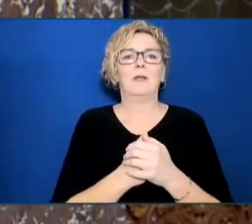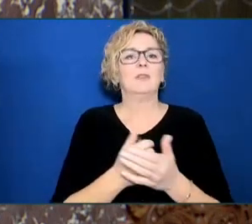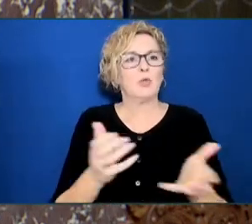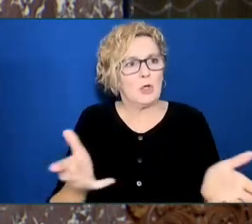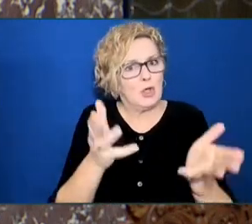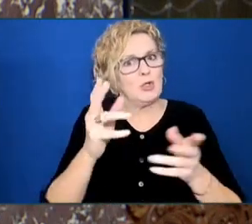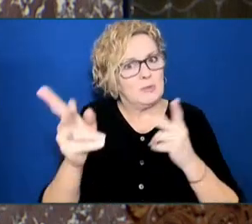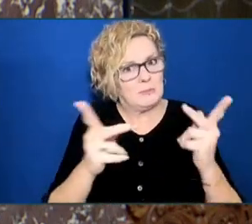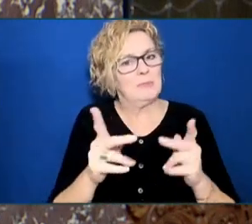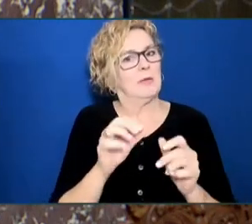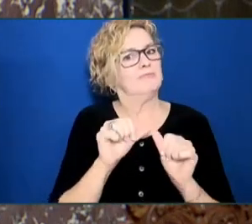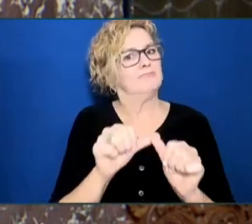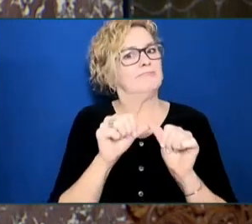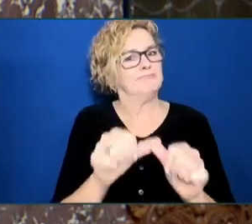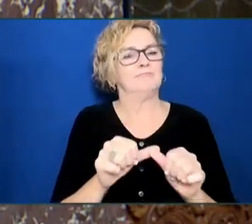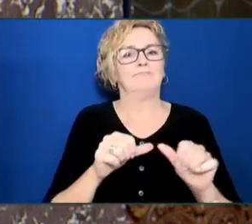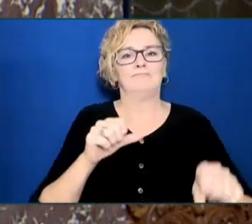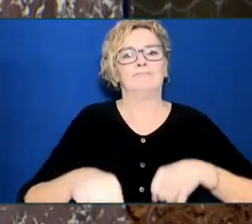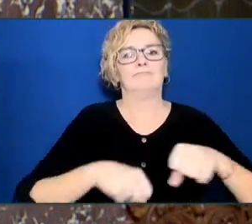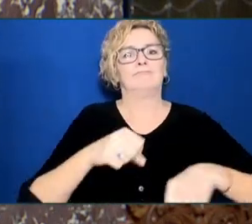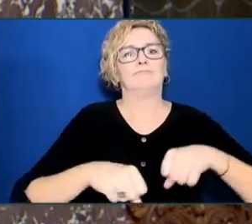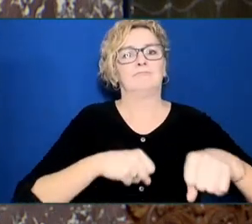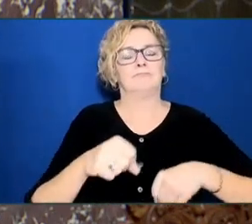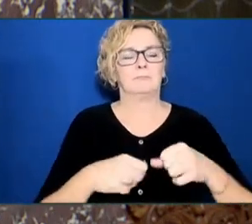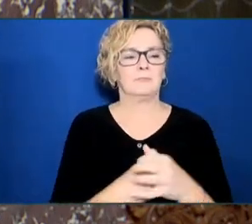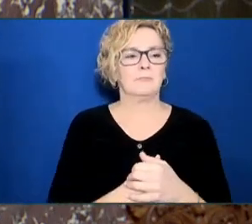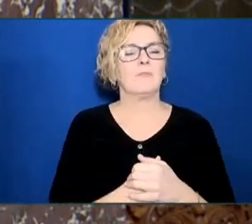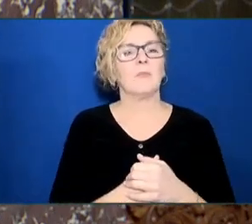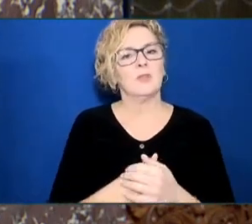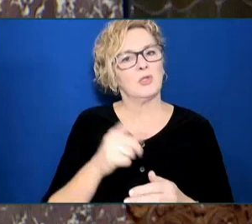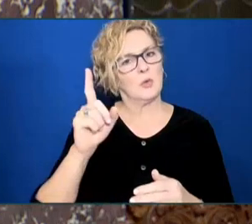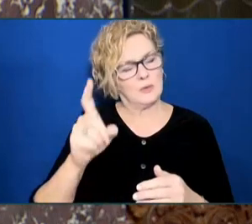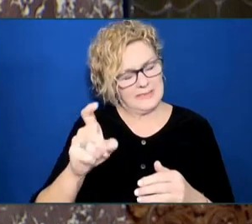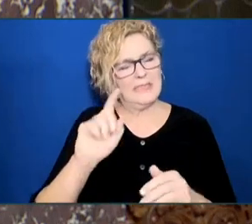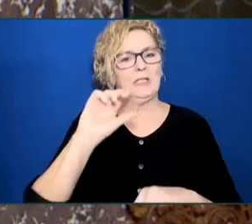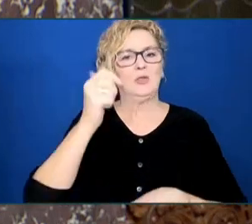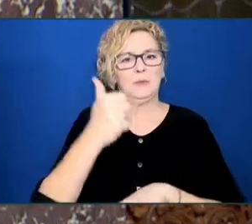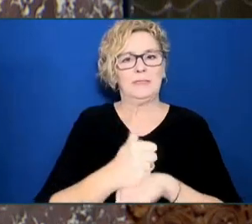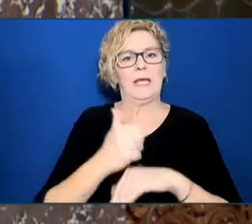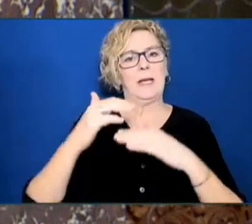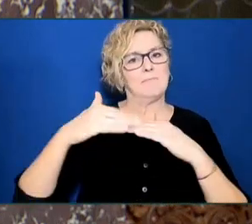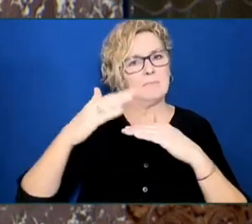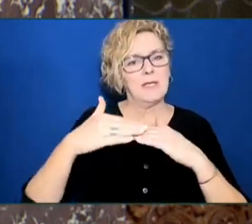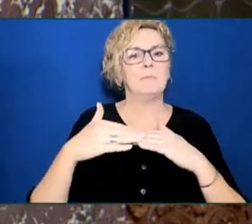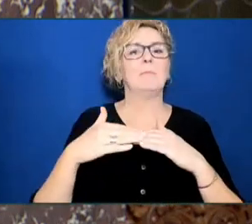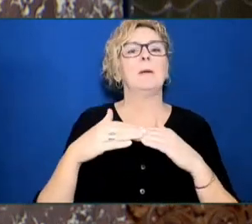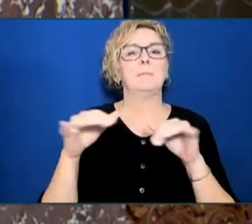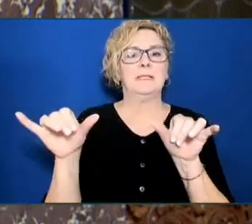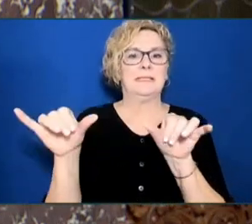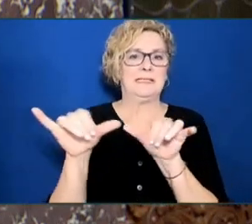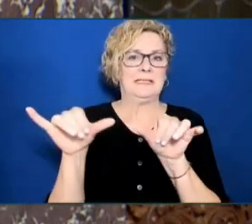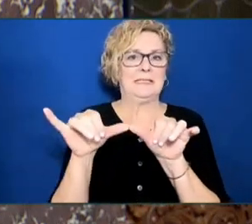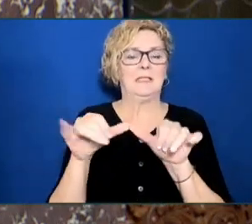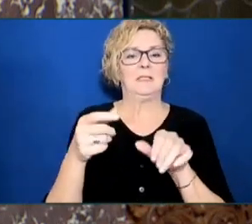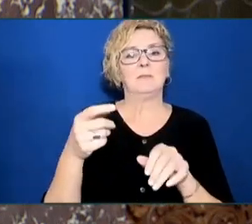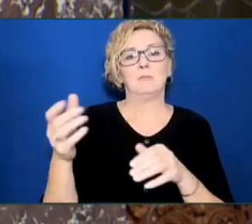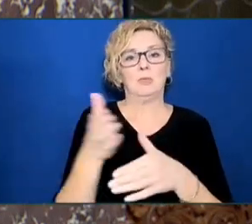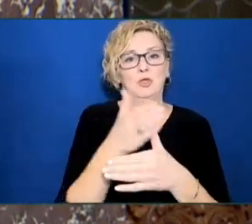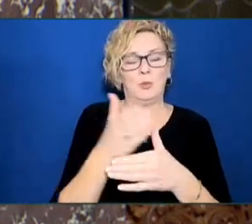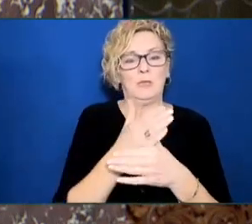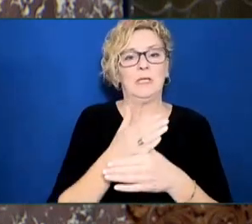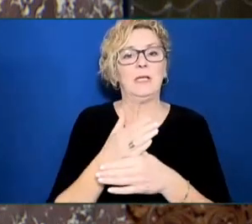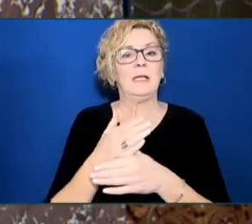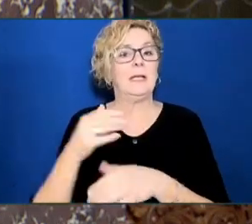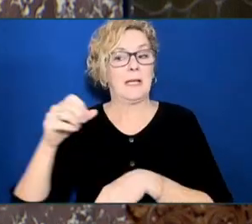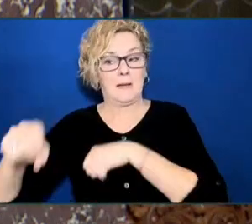By setting a minimum distance between passing vehicles and bicycles, we're certainly decreasing the potential for injuries